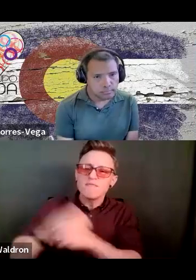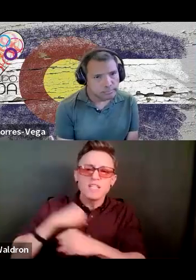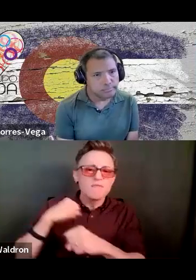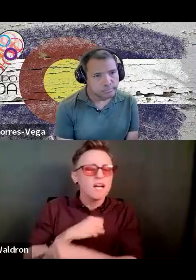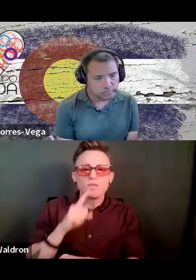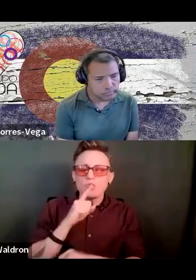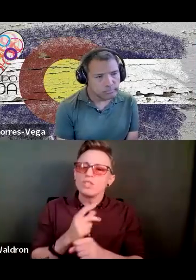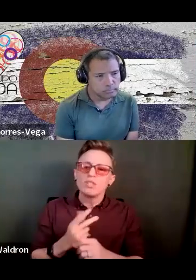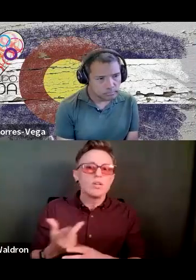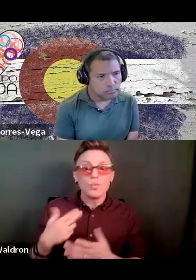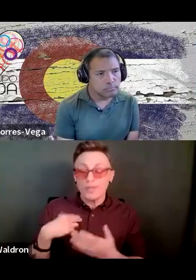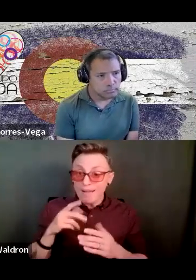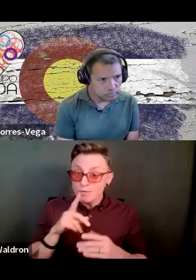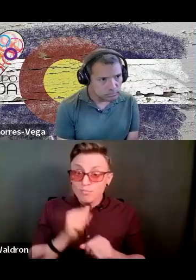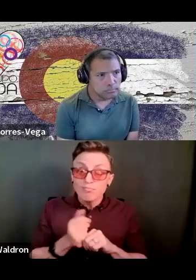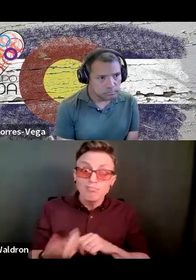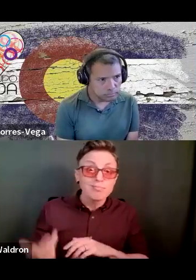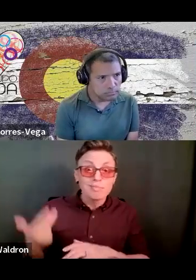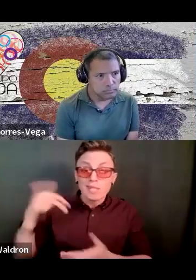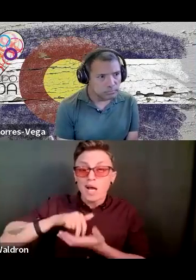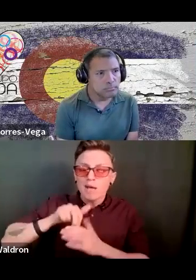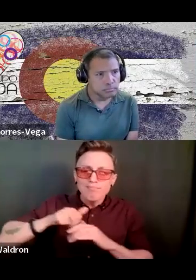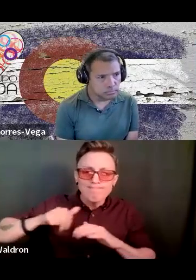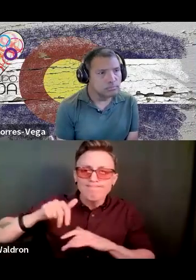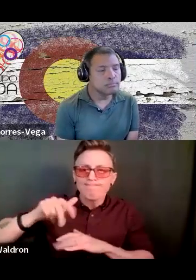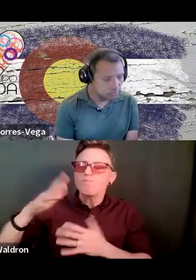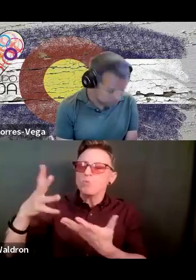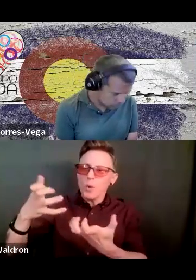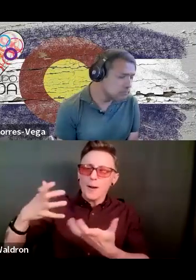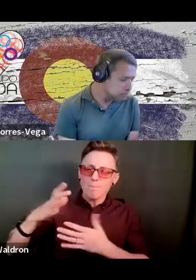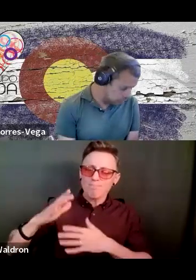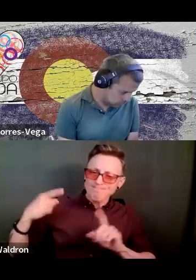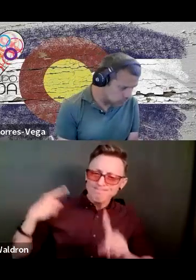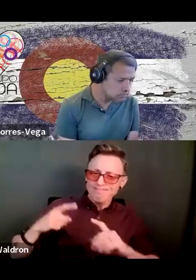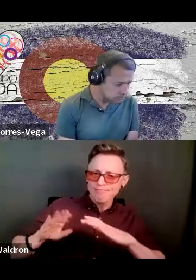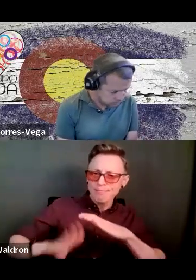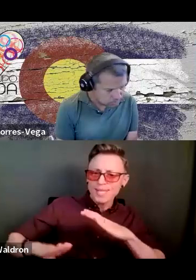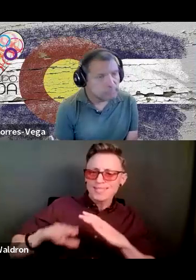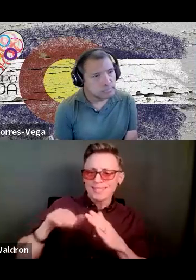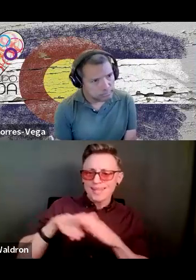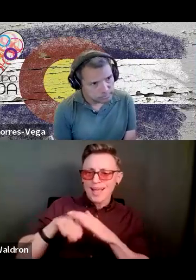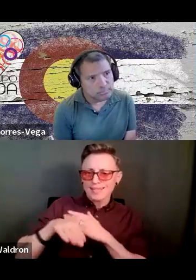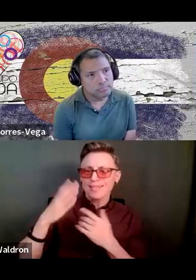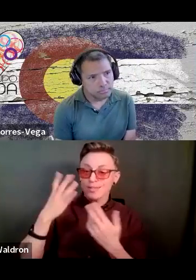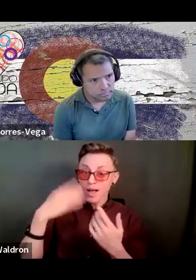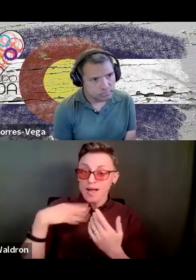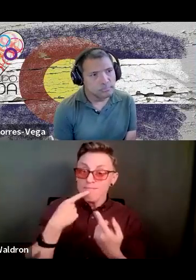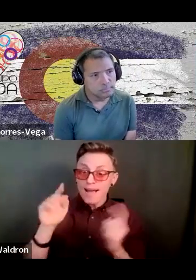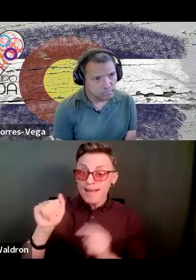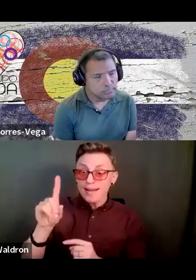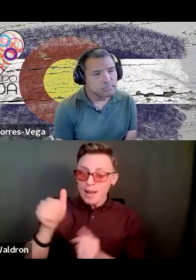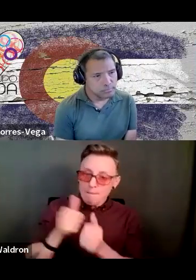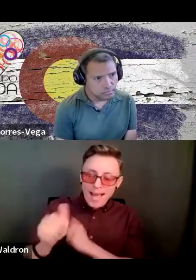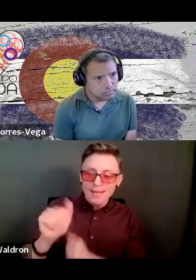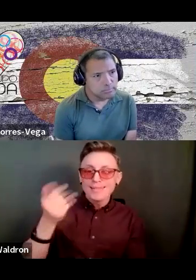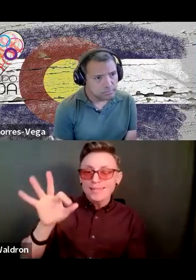chairs and climb up stairs just for them to give us basic access. That's what finally got the ADA to pass in 1990, was a